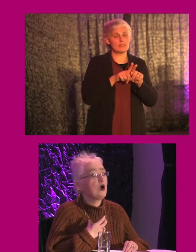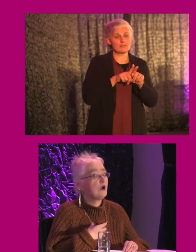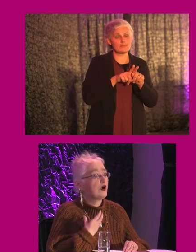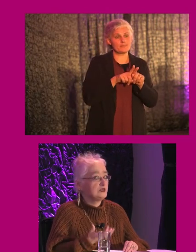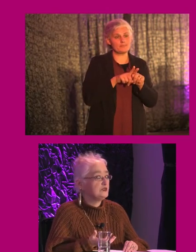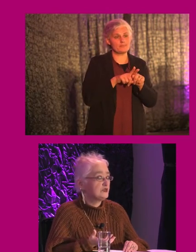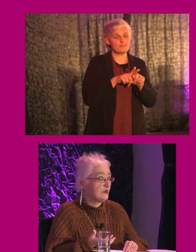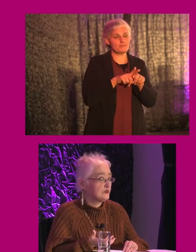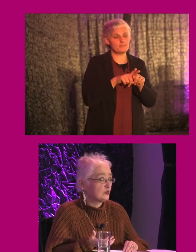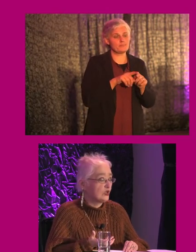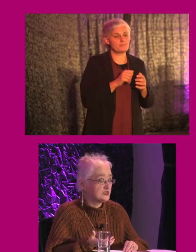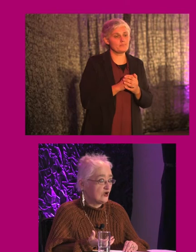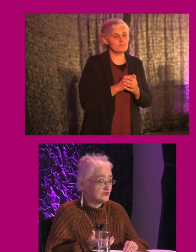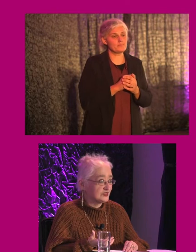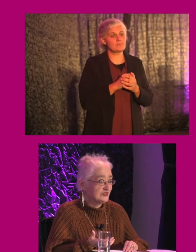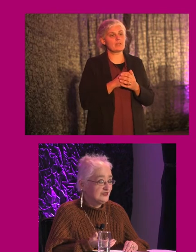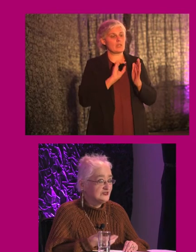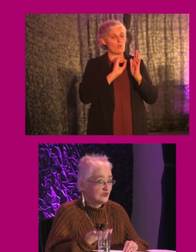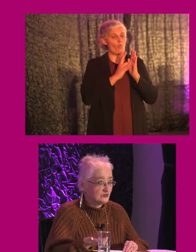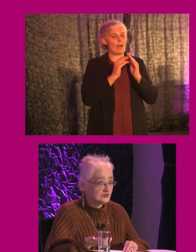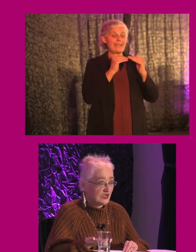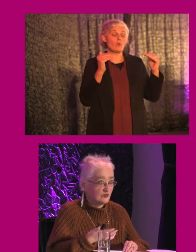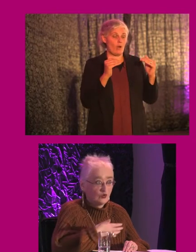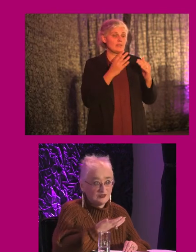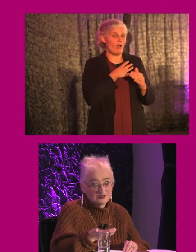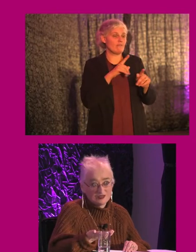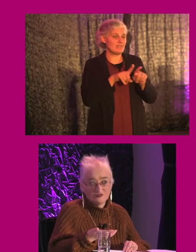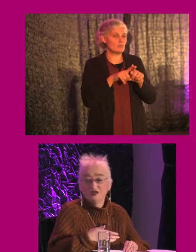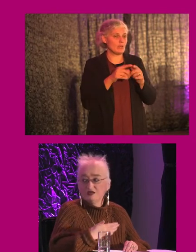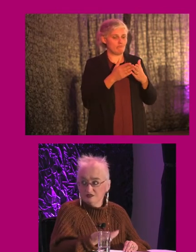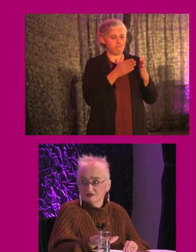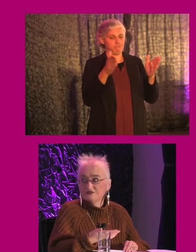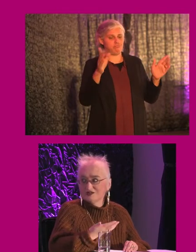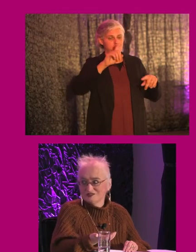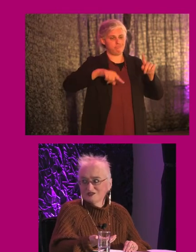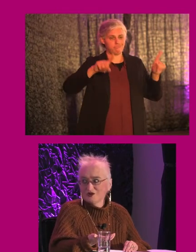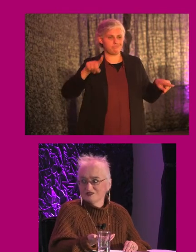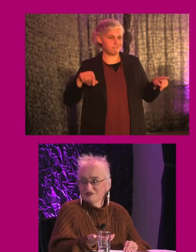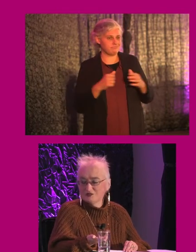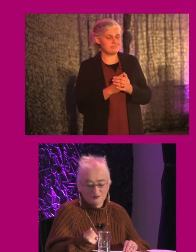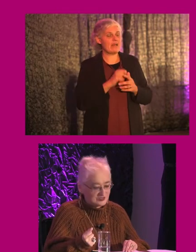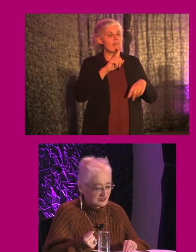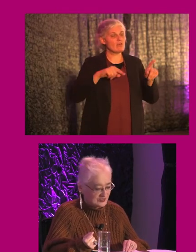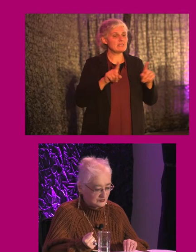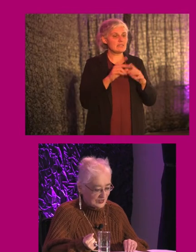I'm the Equality Officer, so I would have a wider, kind of, diversity and equality remit as well.